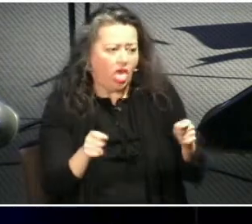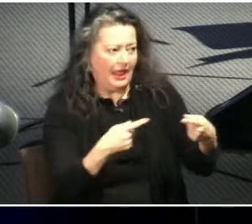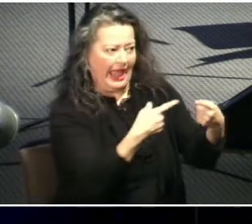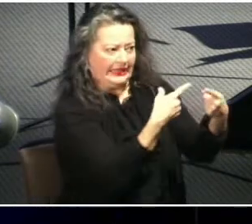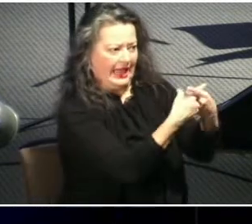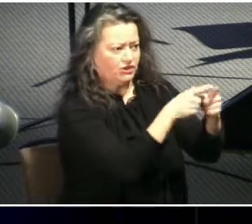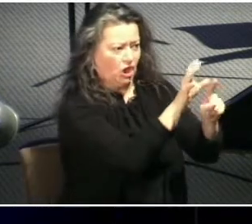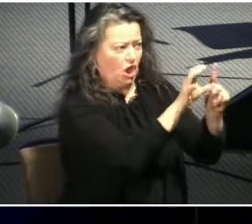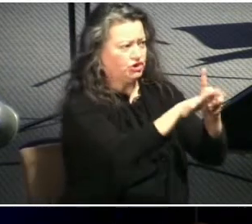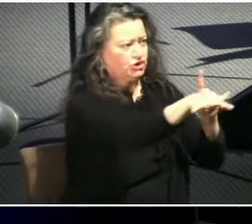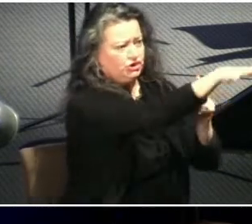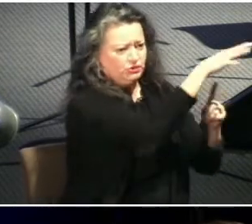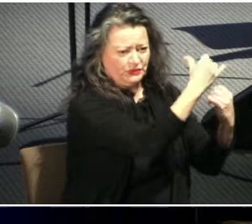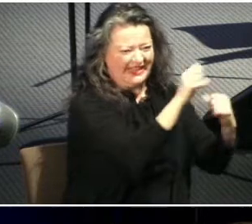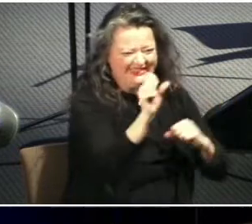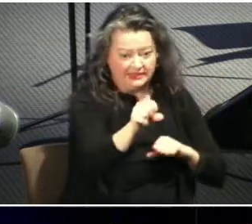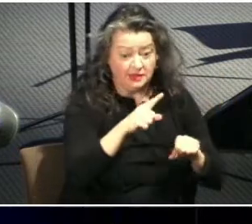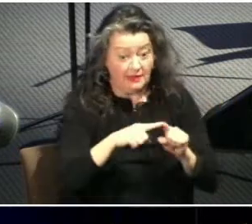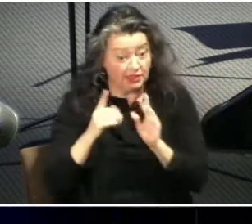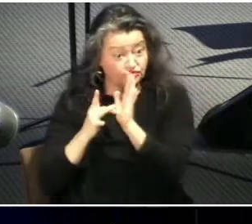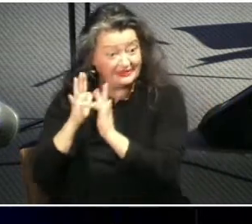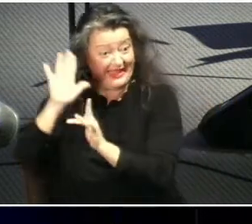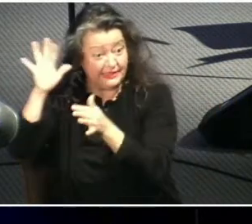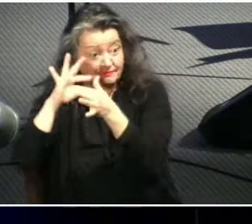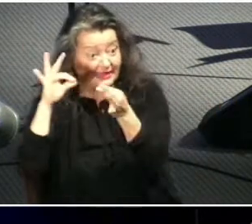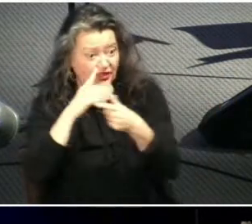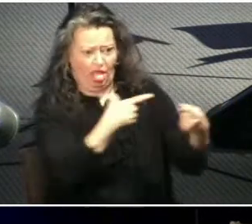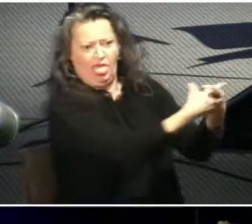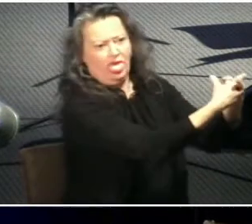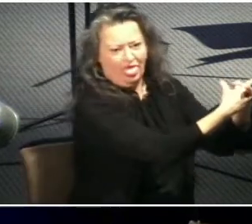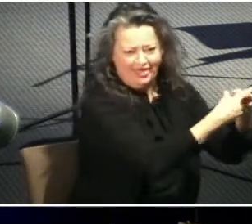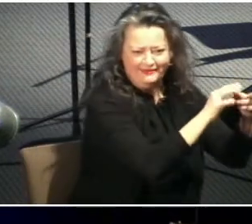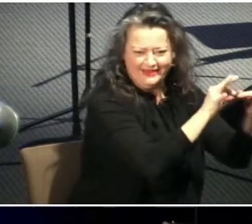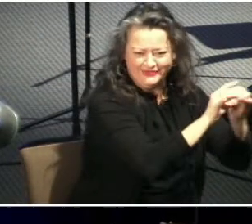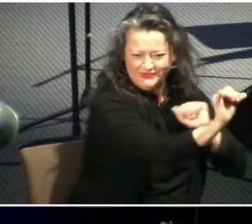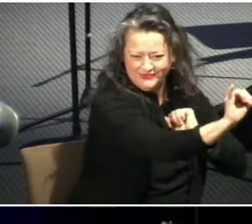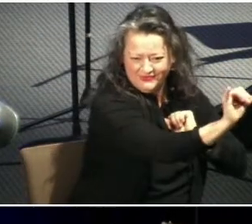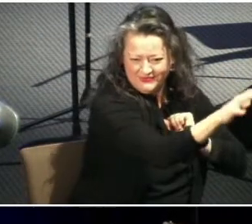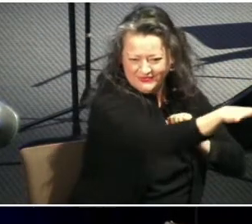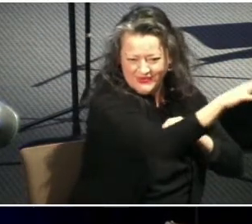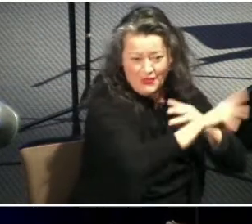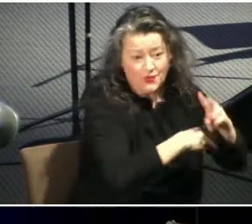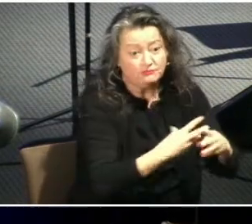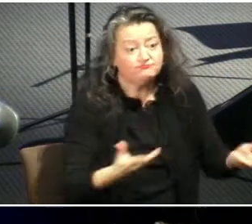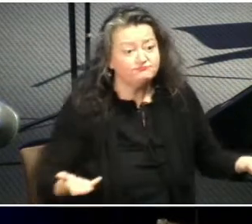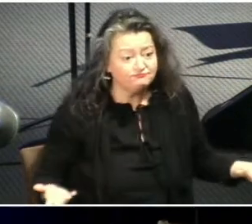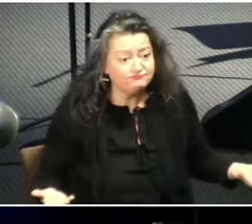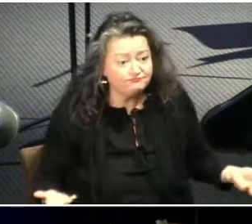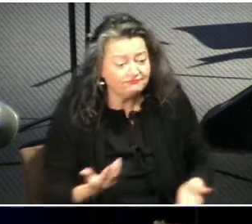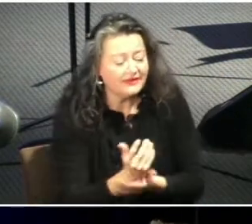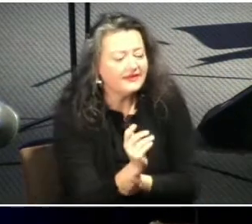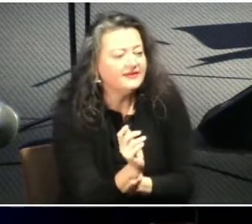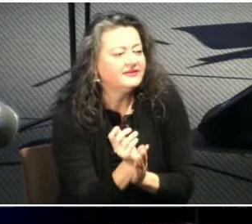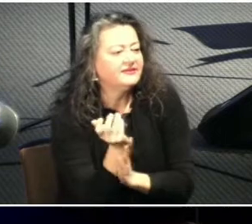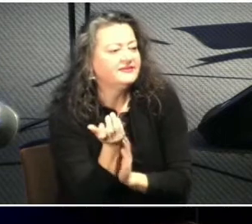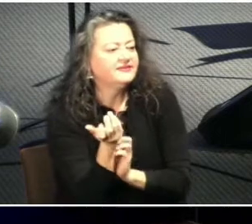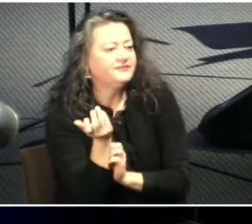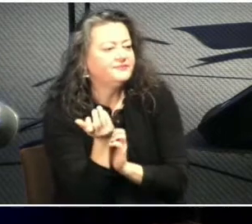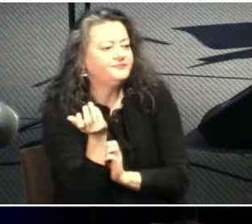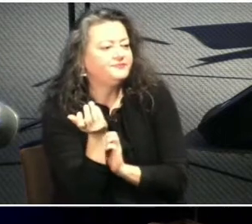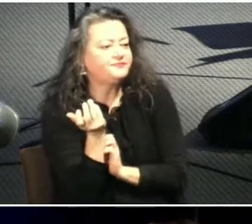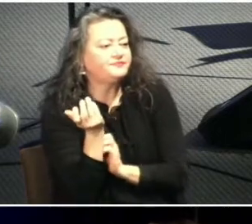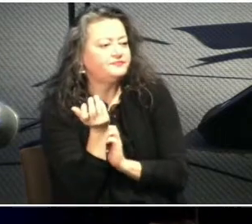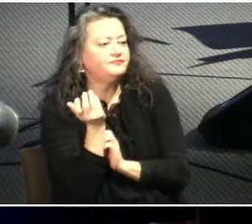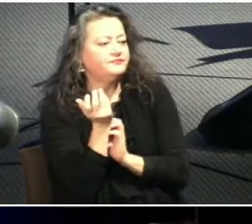um have you thought about or seen ways in which this verse has been misapplied that makes